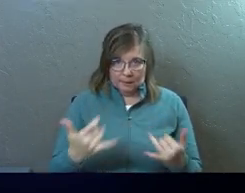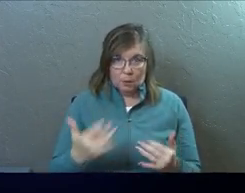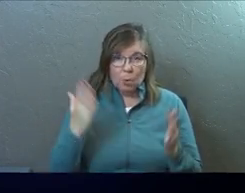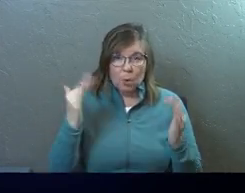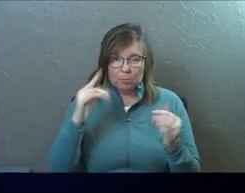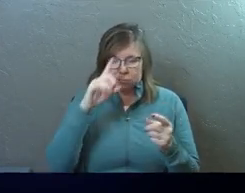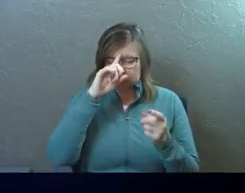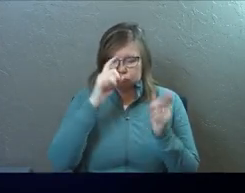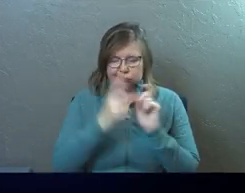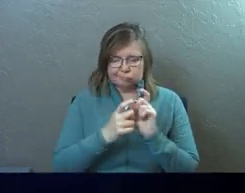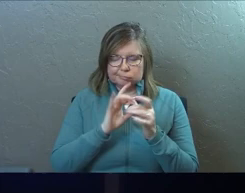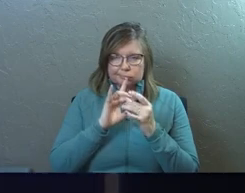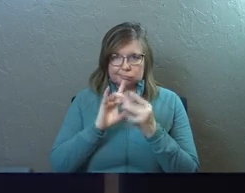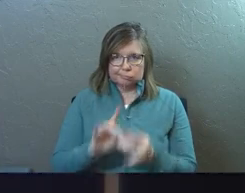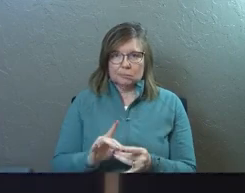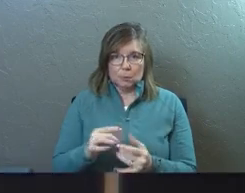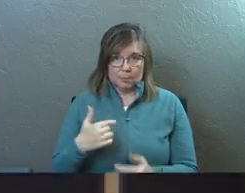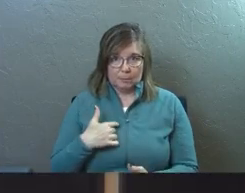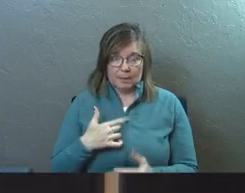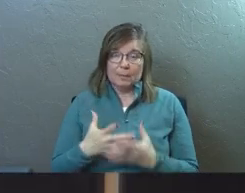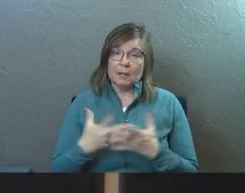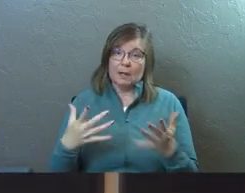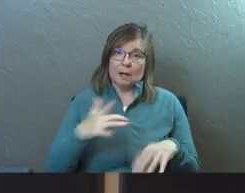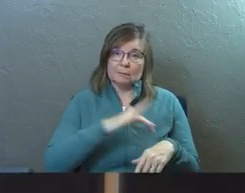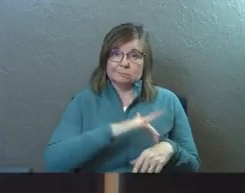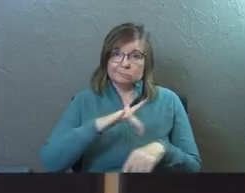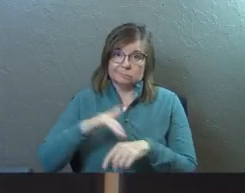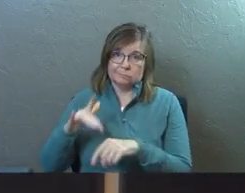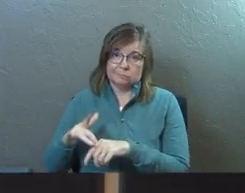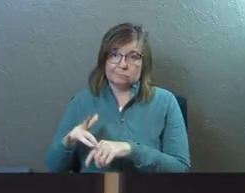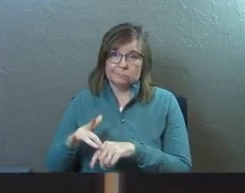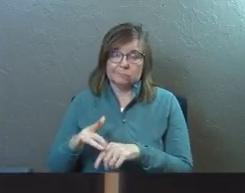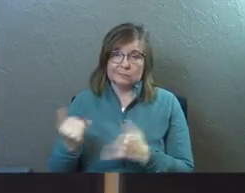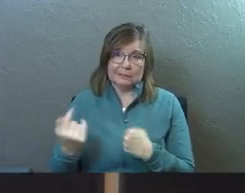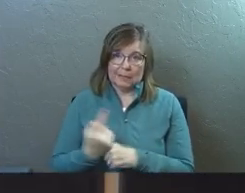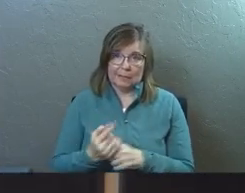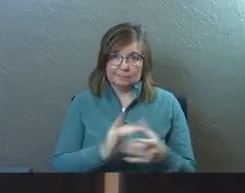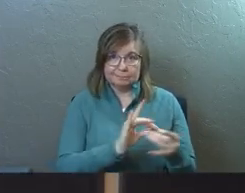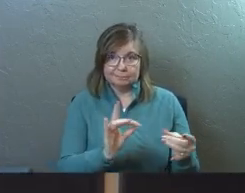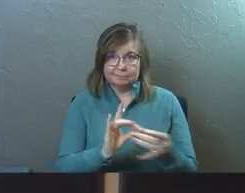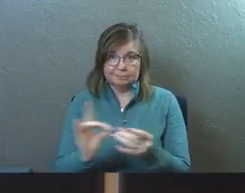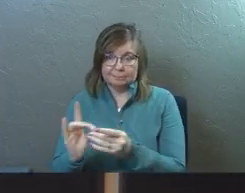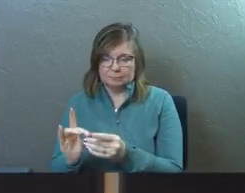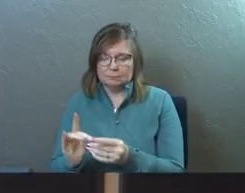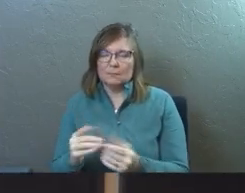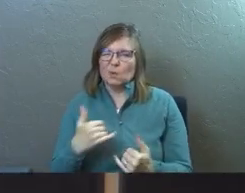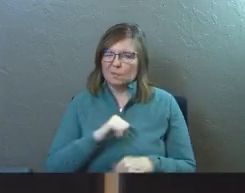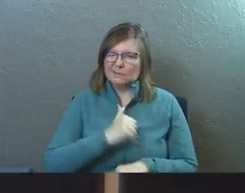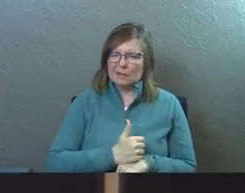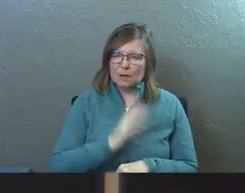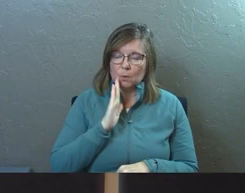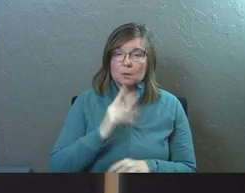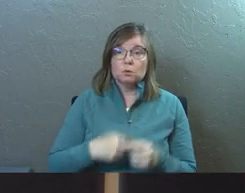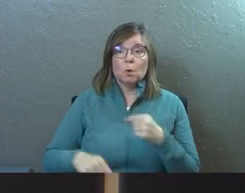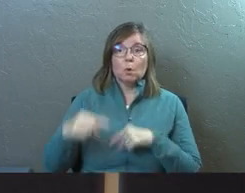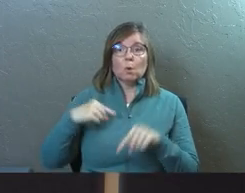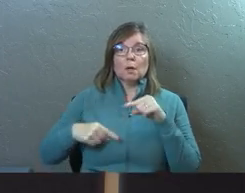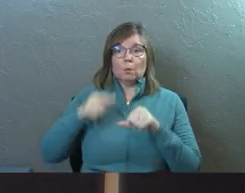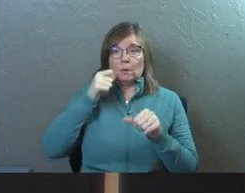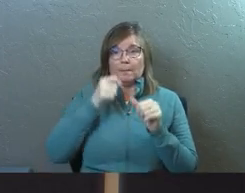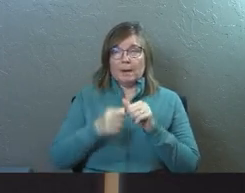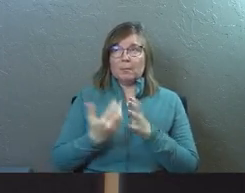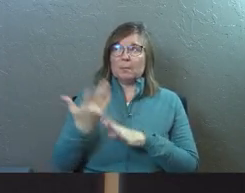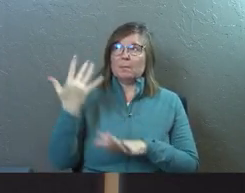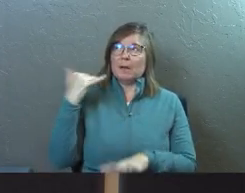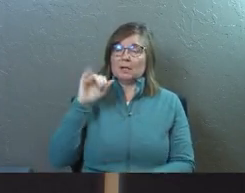with me. But there's a lot to talk about today. And especially as we set this up. So back, if you were back with